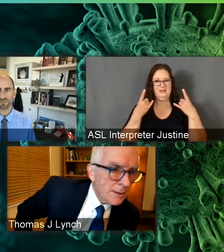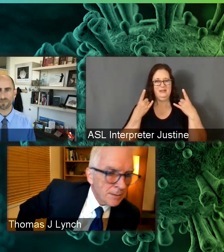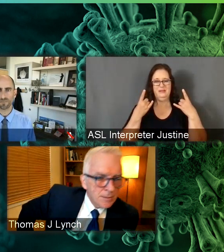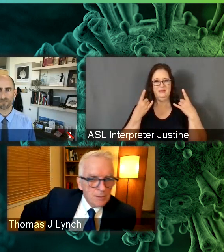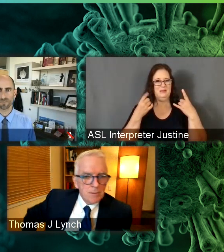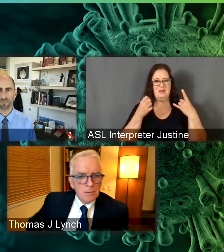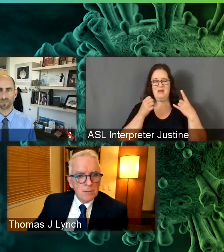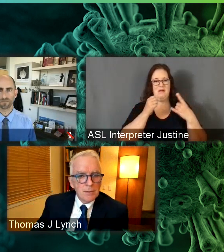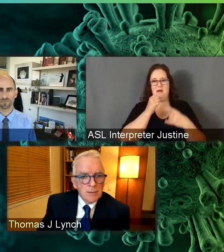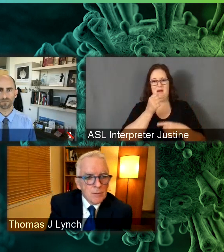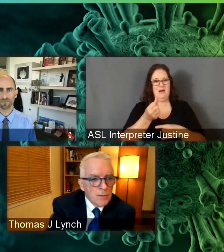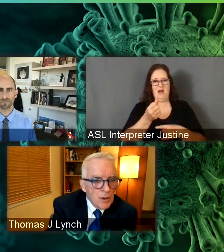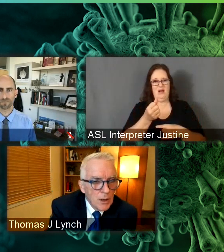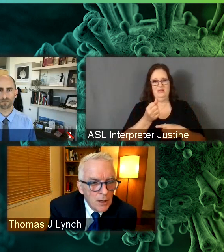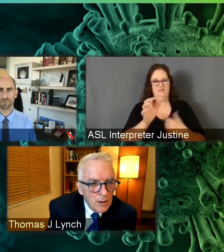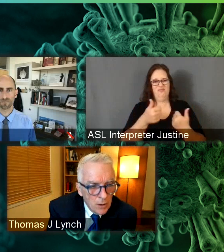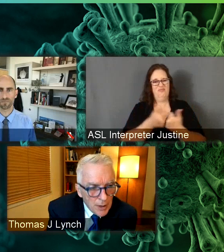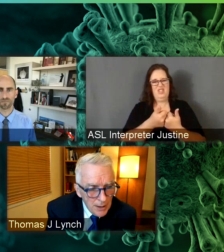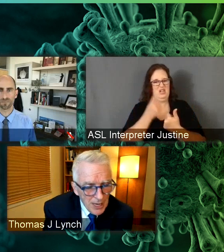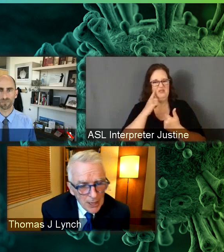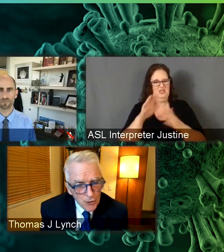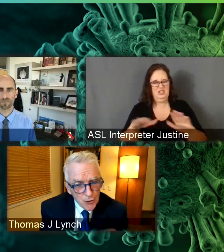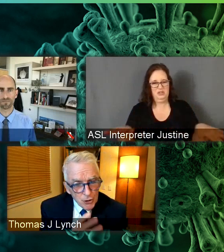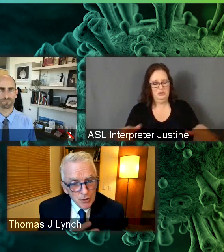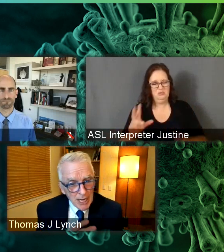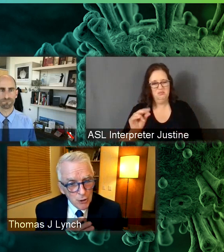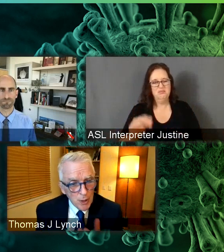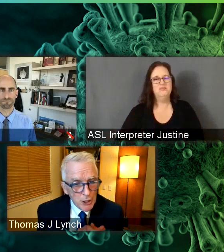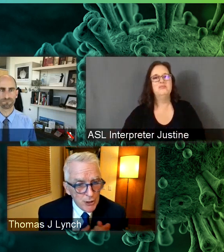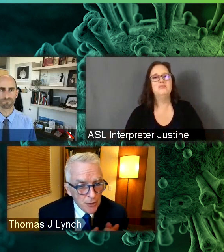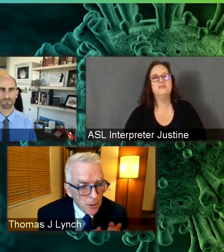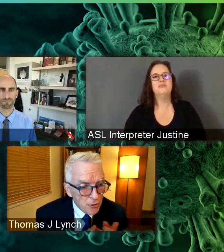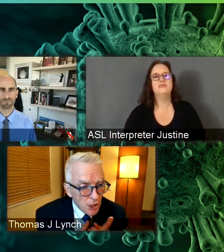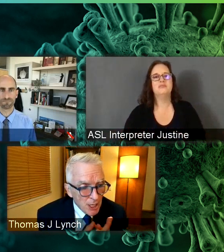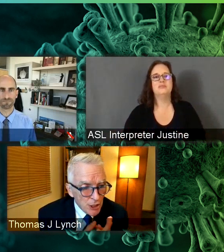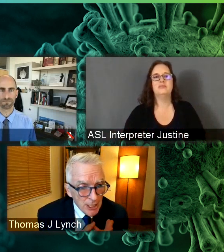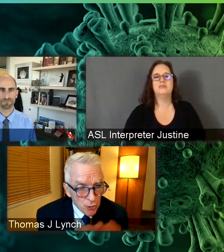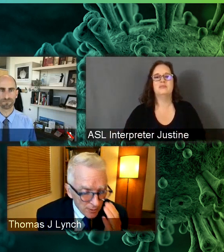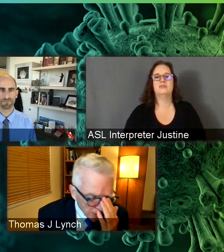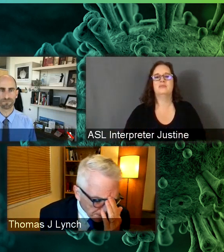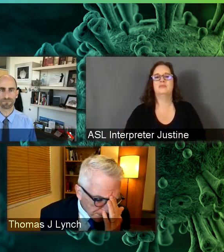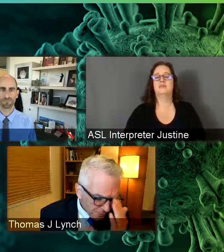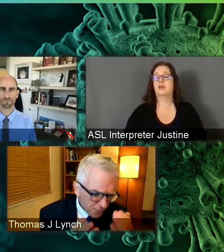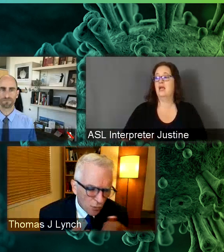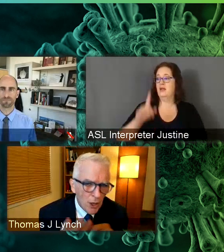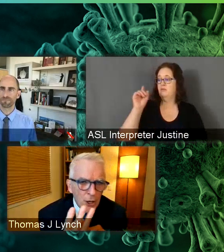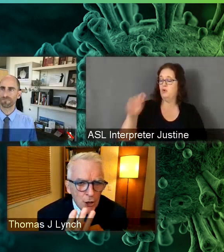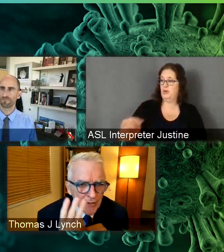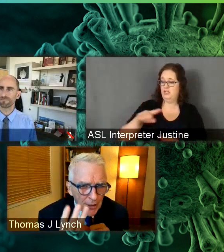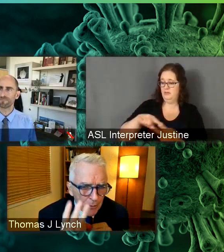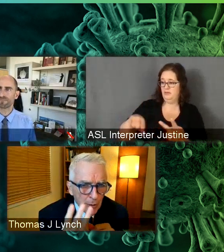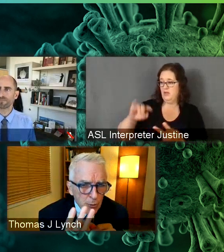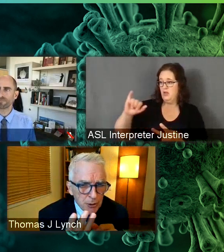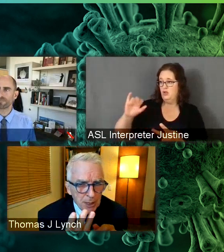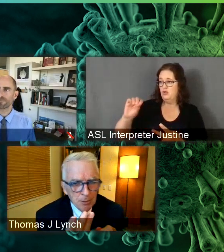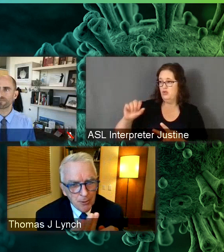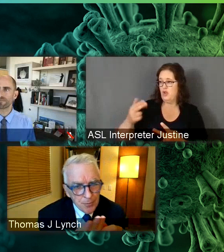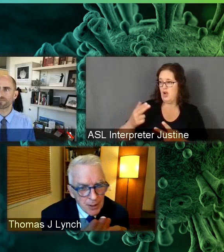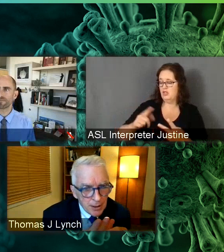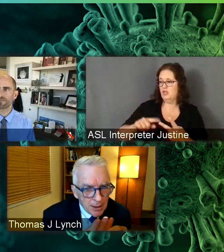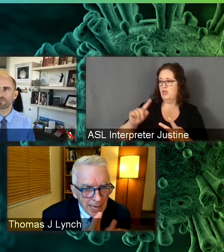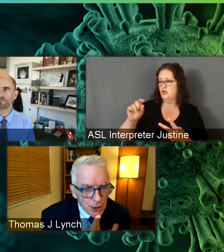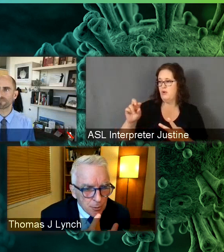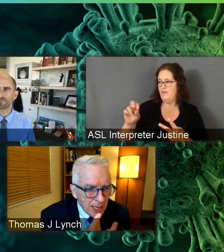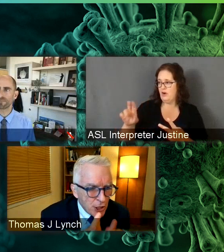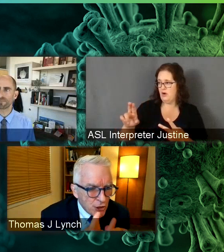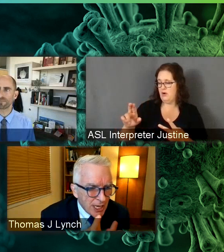any significant challenges to children. Okay. Thank you. So this next question is for both Josh and Trevor. You've got three groups of people,